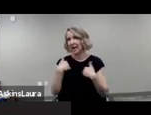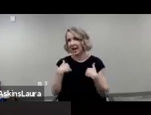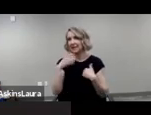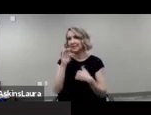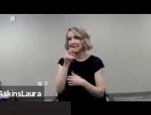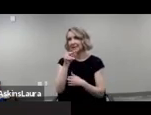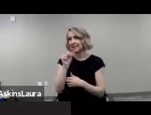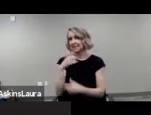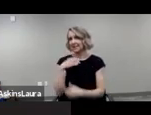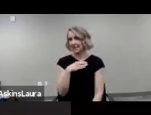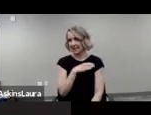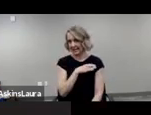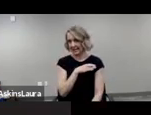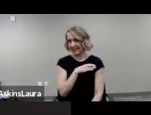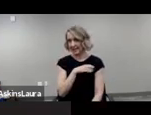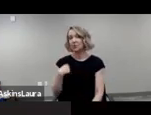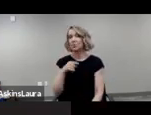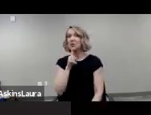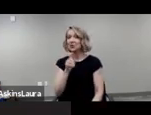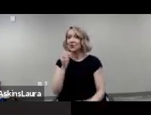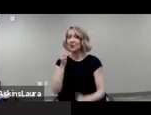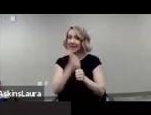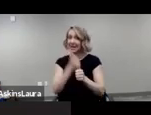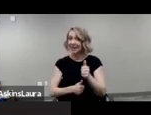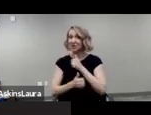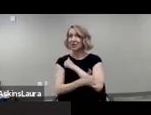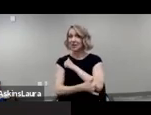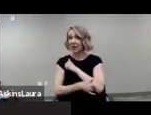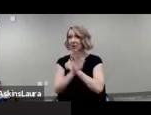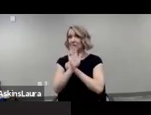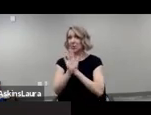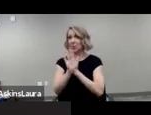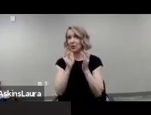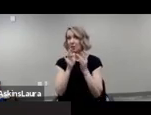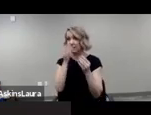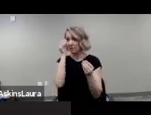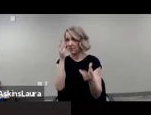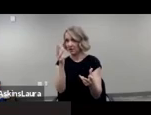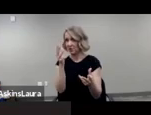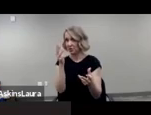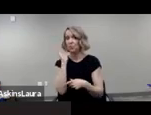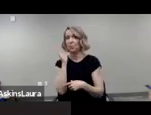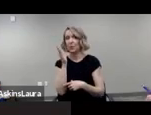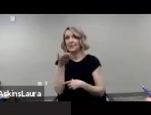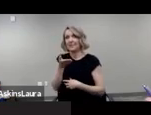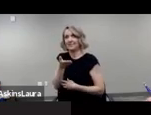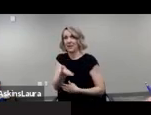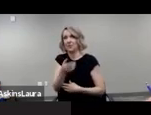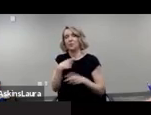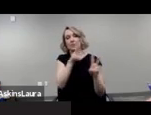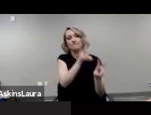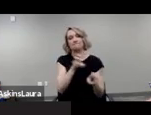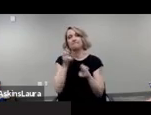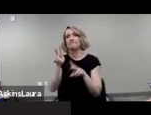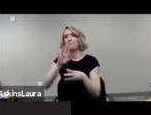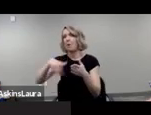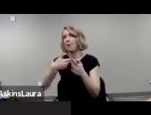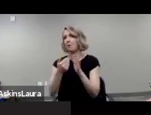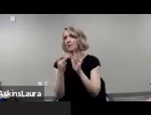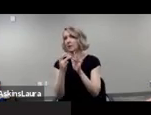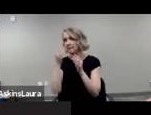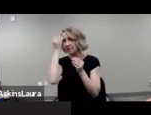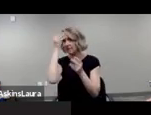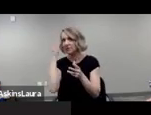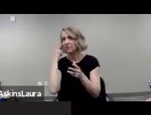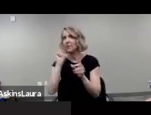that each county's contact info so for those who are attending and want to be involved we'll share the contact information uh